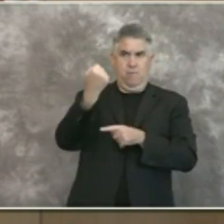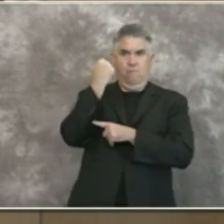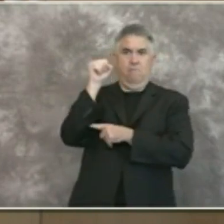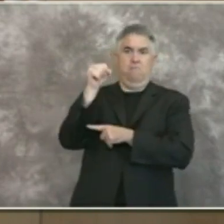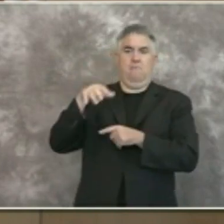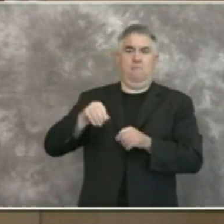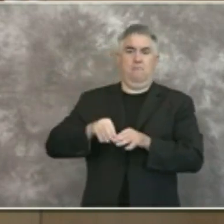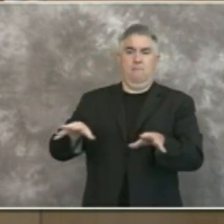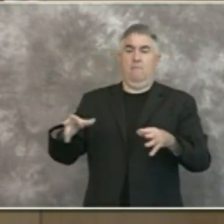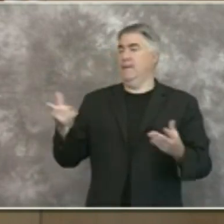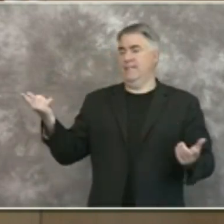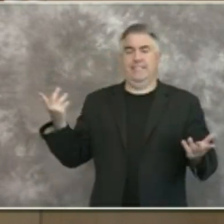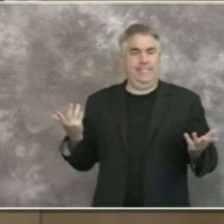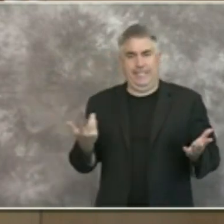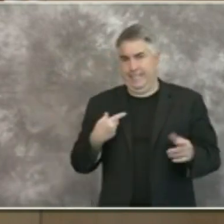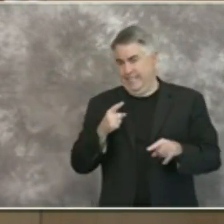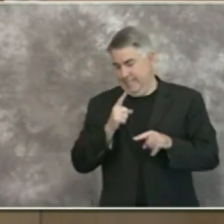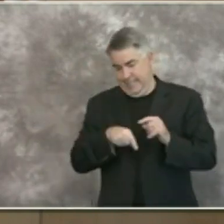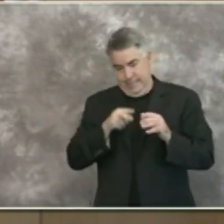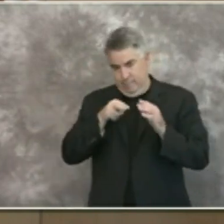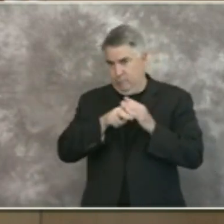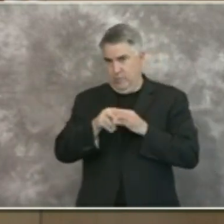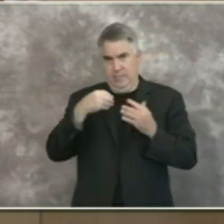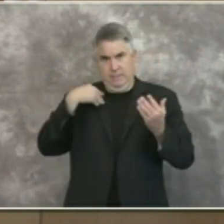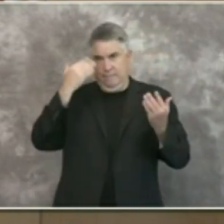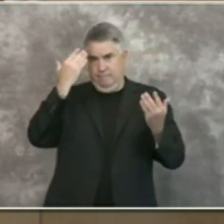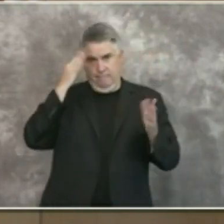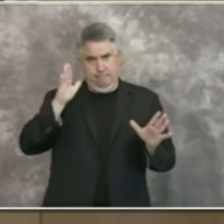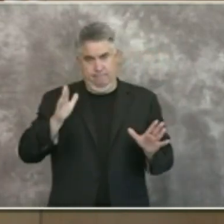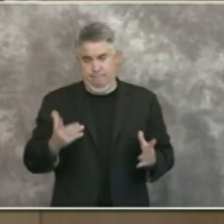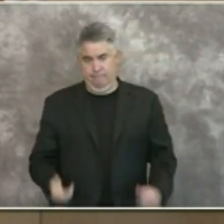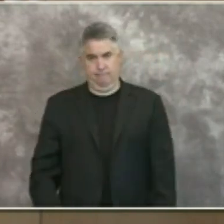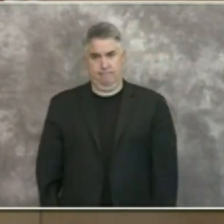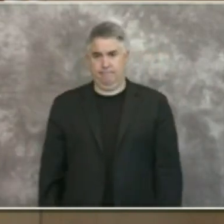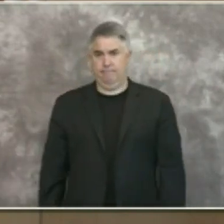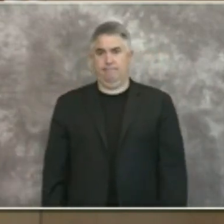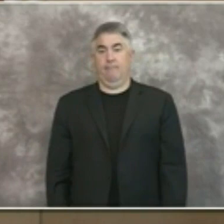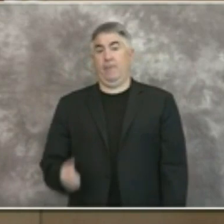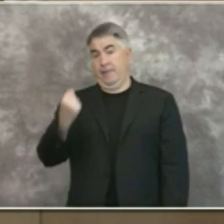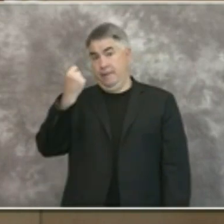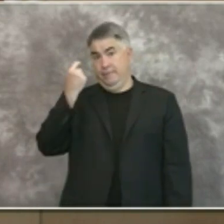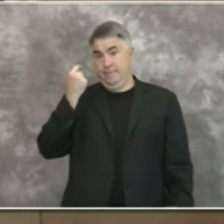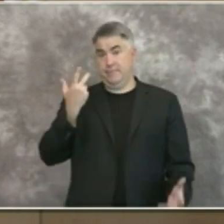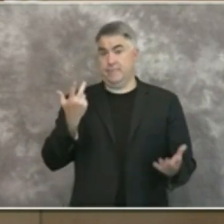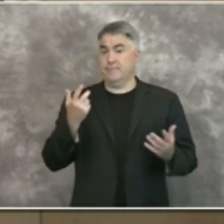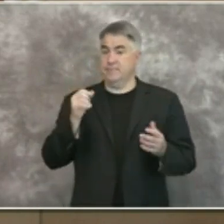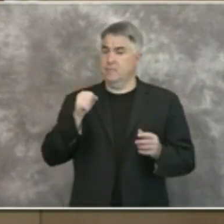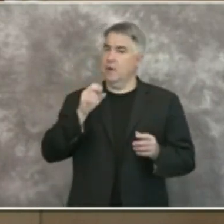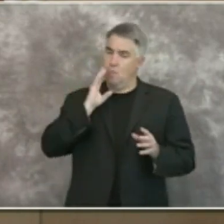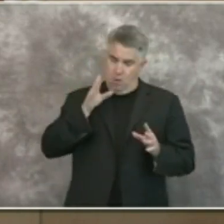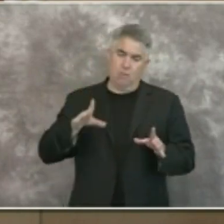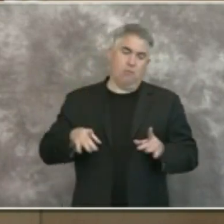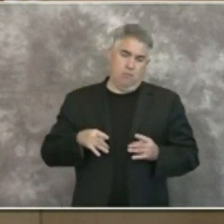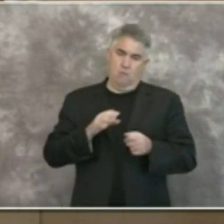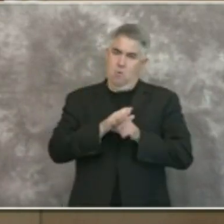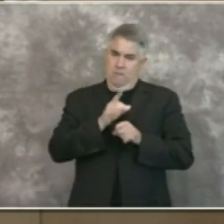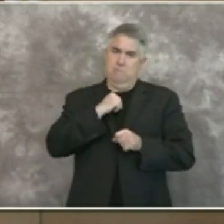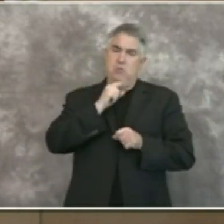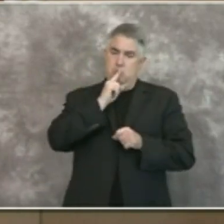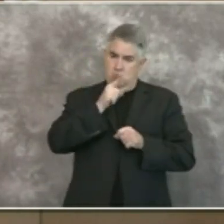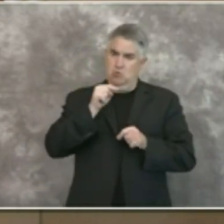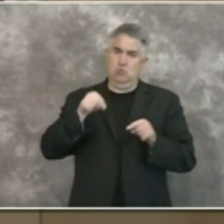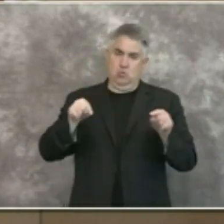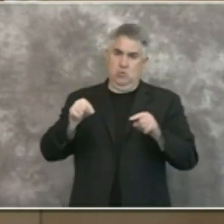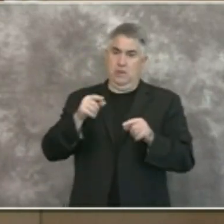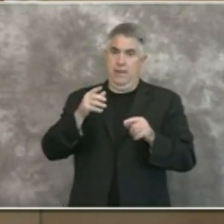uh what will occur except that there is the potential for new cases to occur if there